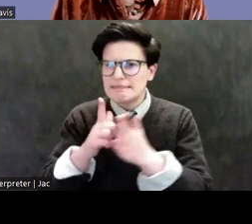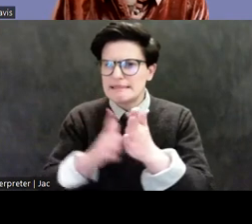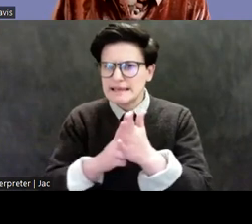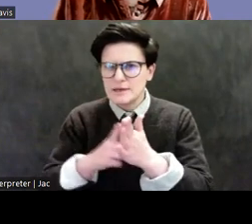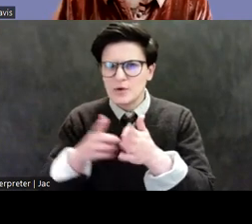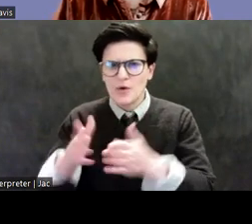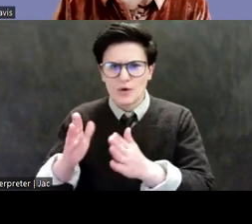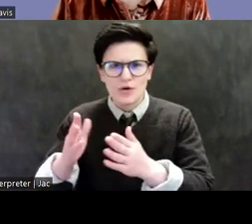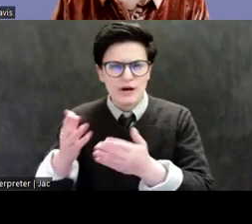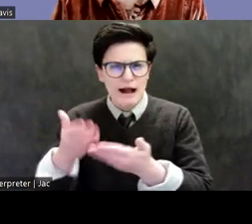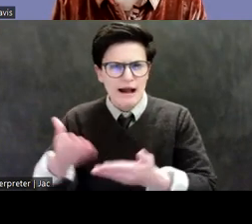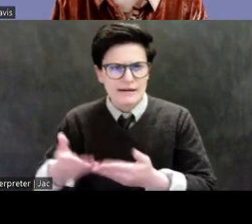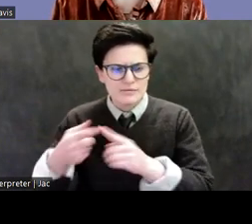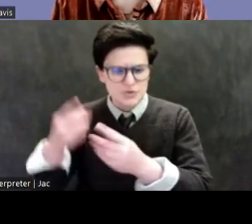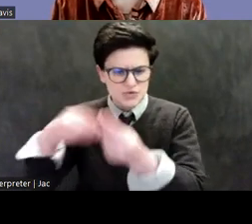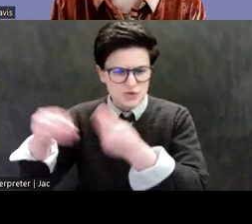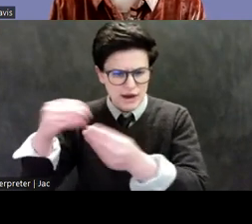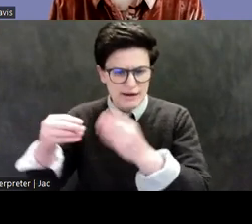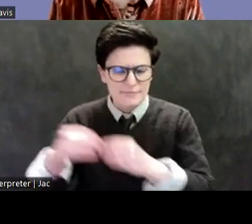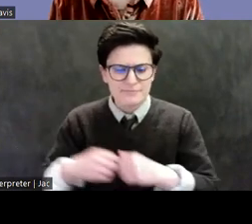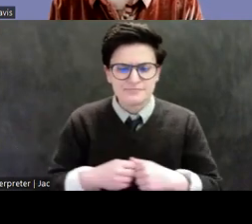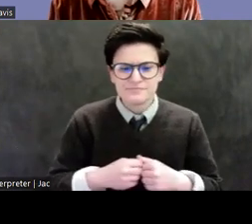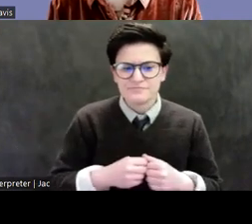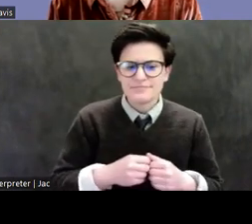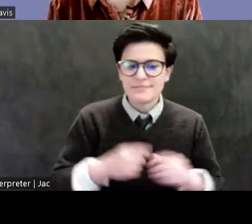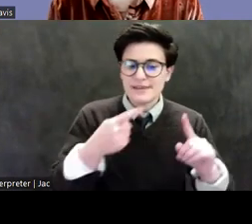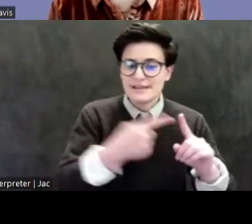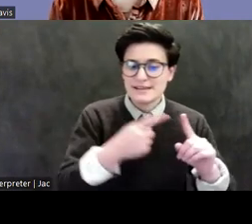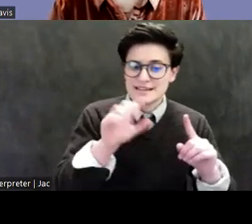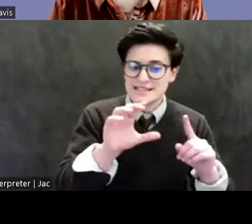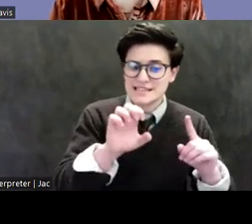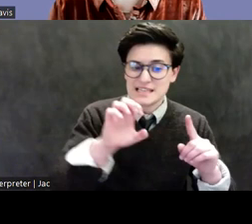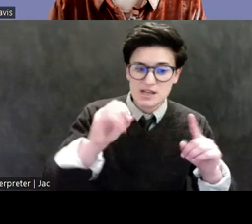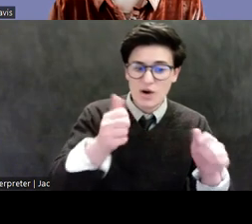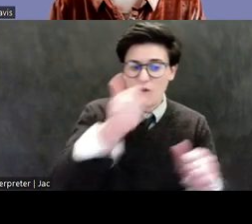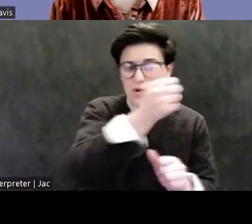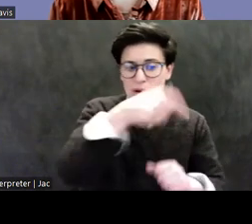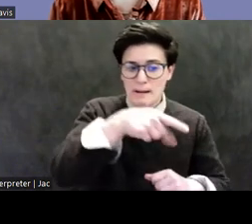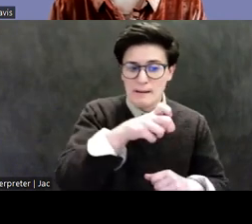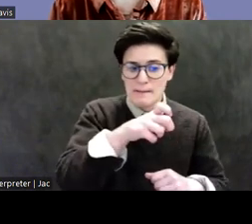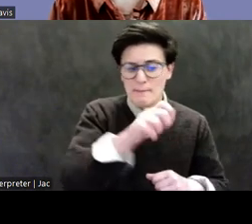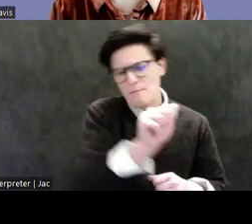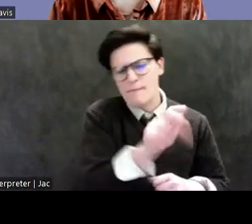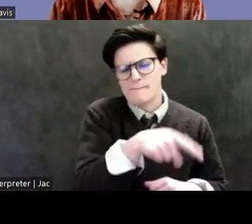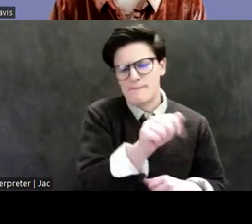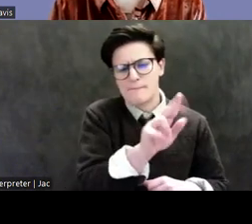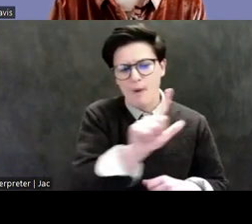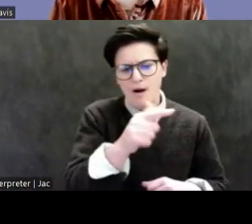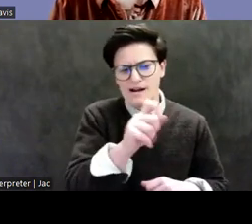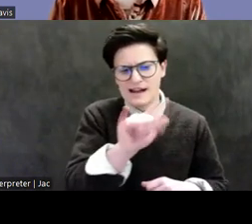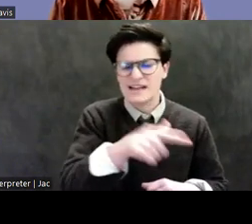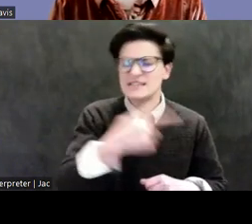of the J. Paul Getty Trust, said no responsible museum is buying anything that might possibly come from Iraq or Syria.